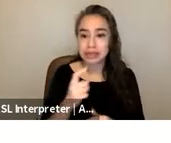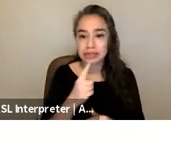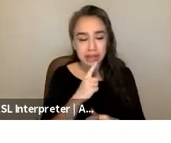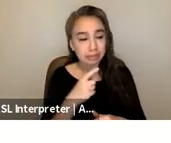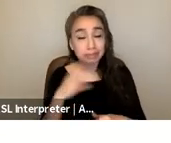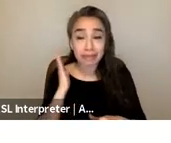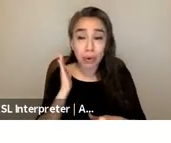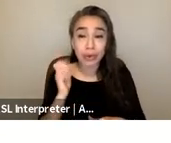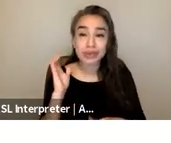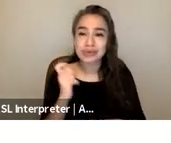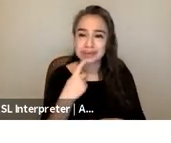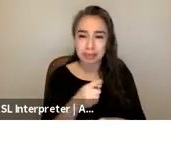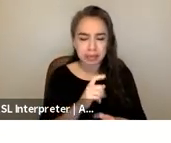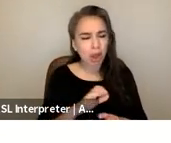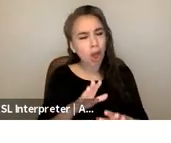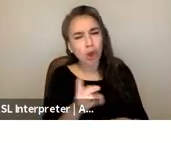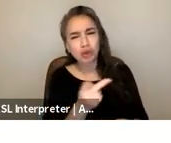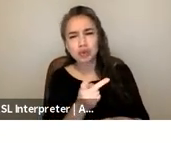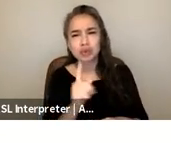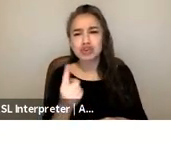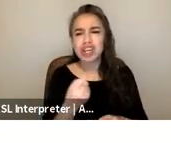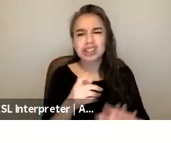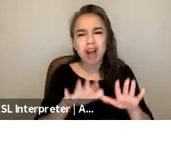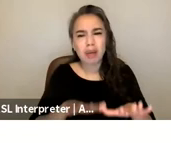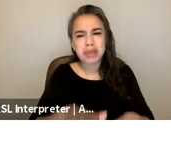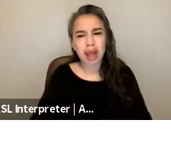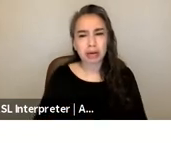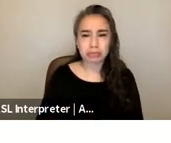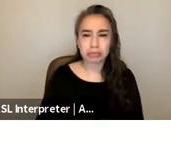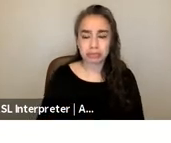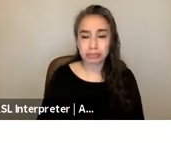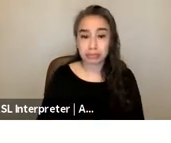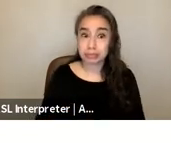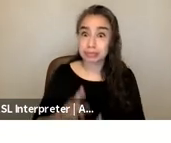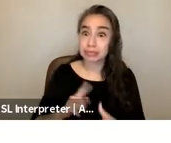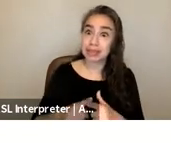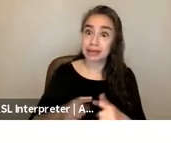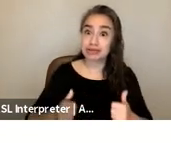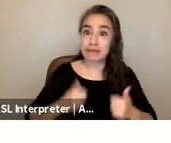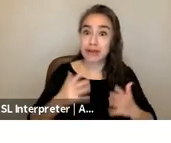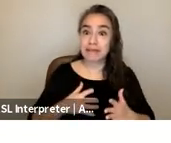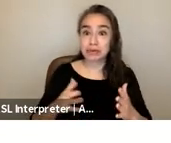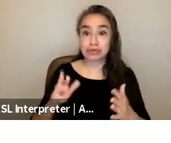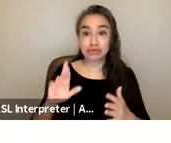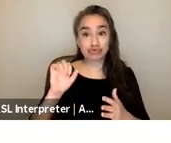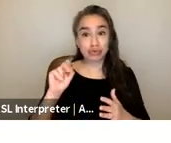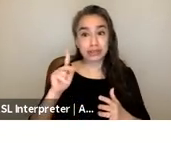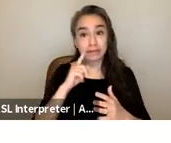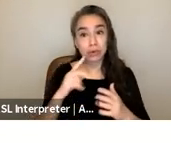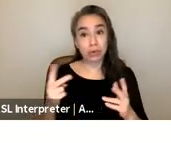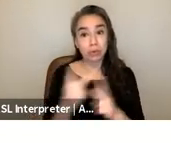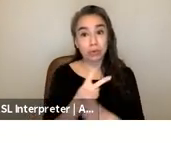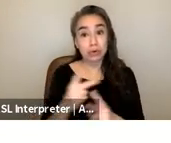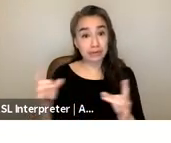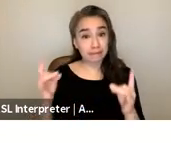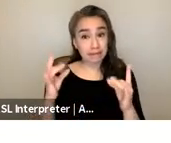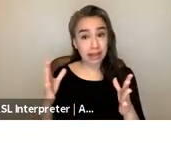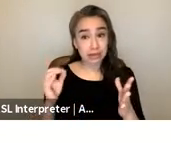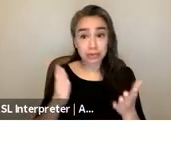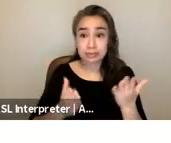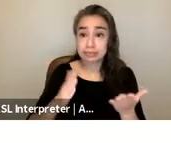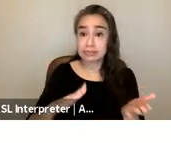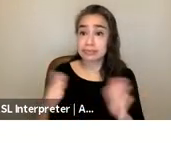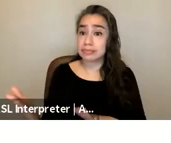down um or tone it down right this left survivors at risk for increased violence at the or death at the hands of